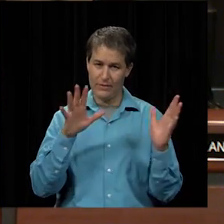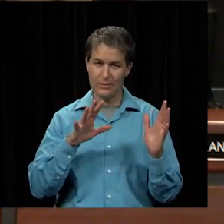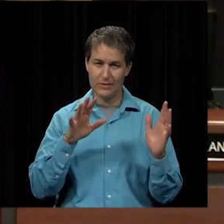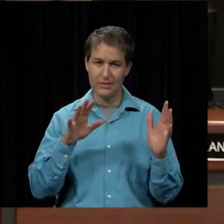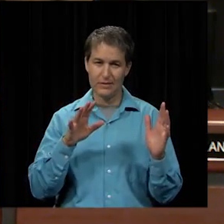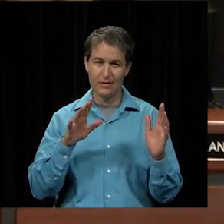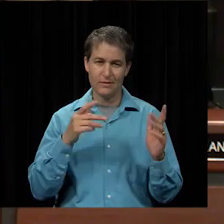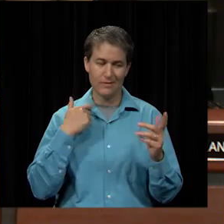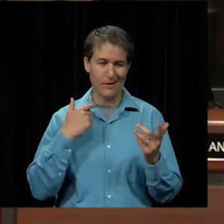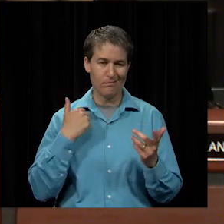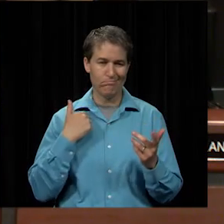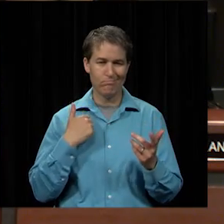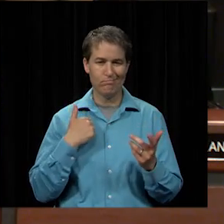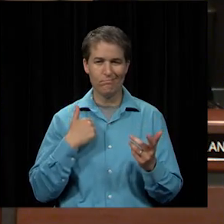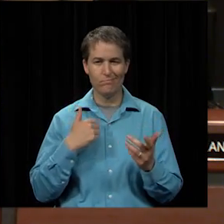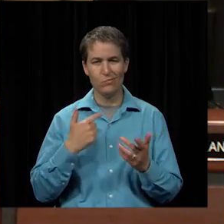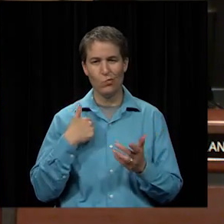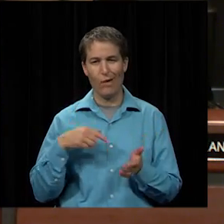that to us